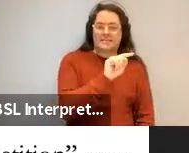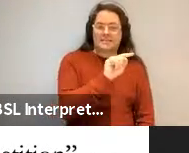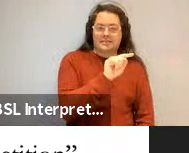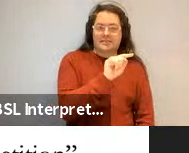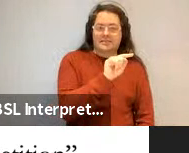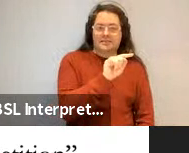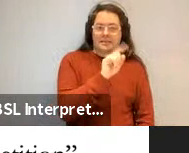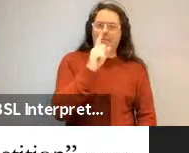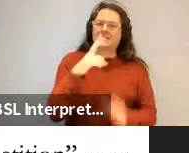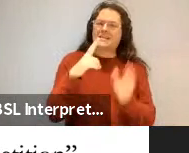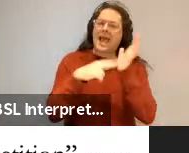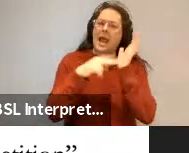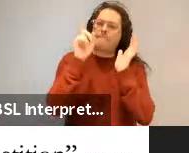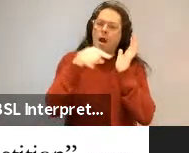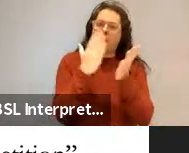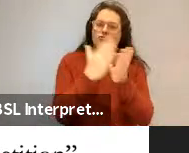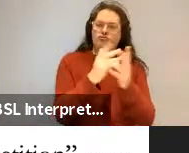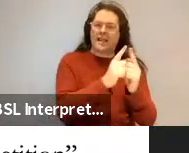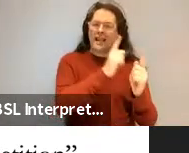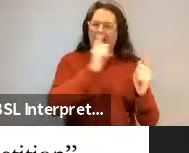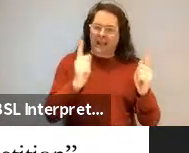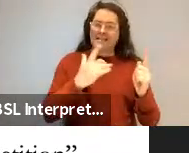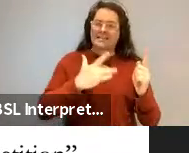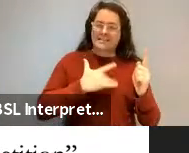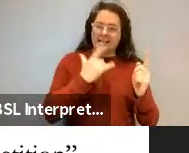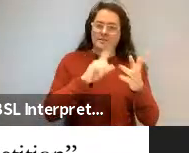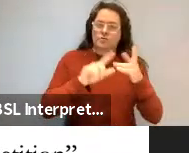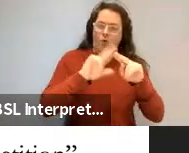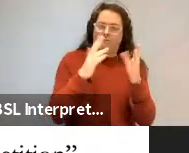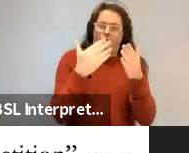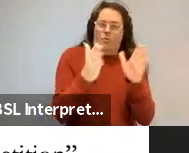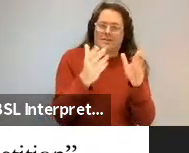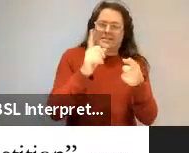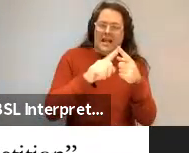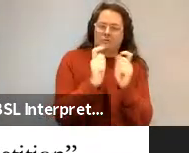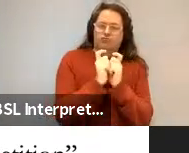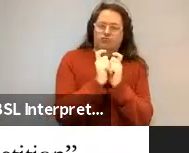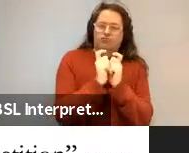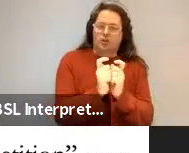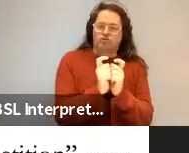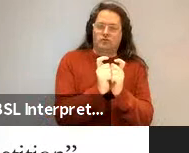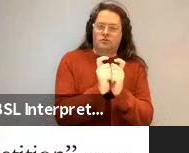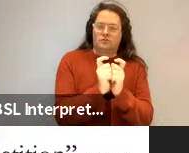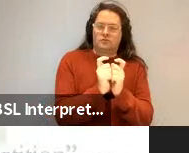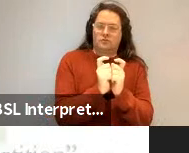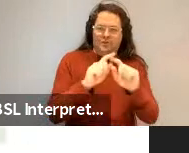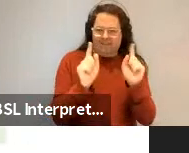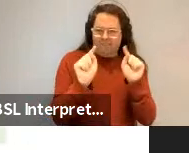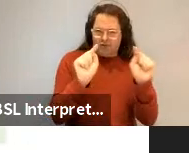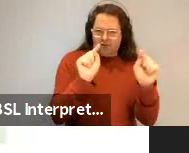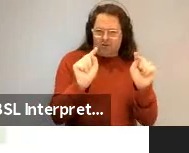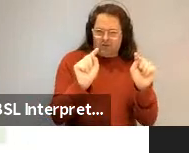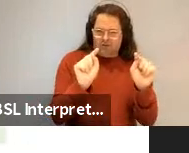of openness and appreciation, but that's not what it refers to. Okay. So what is going on with one?